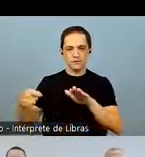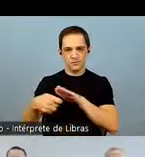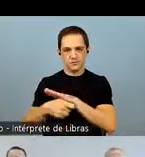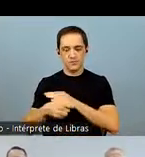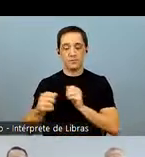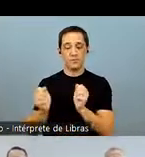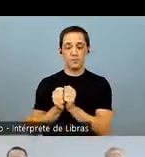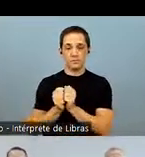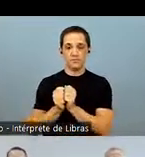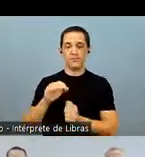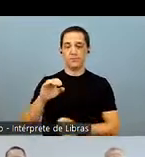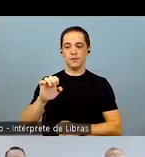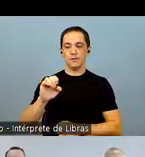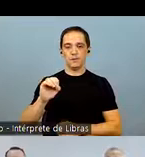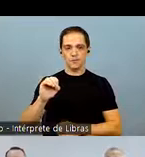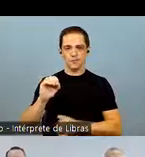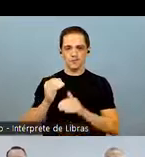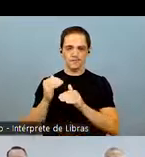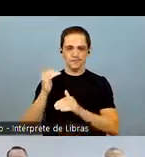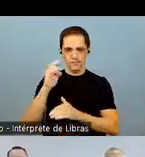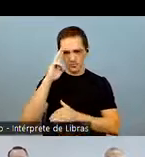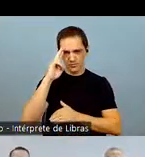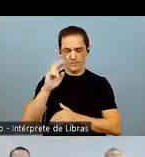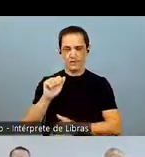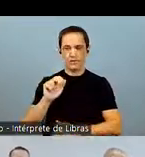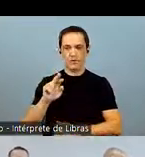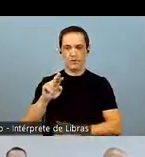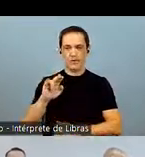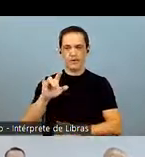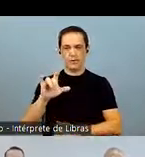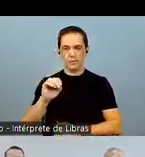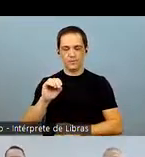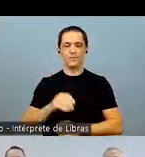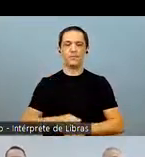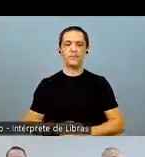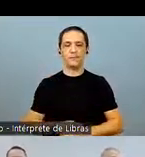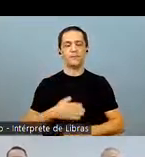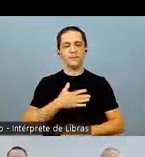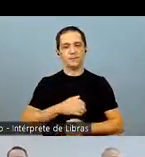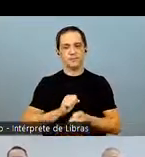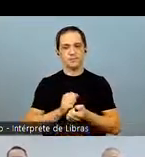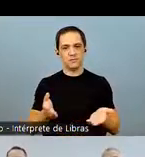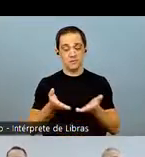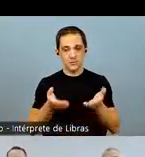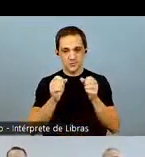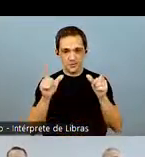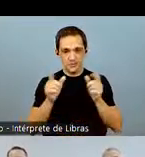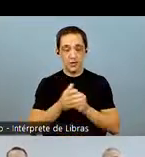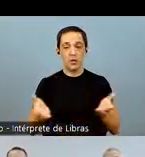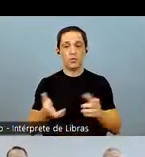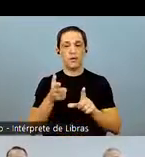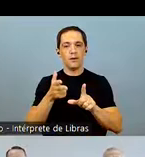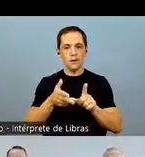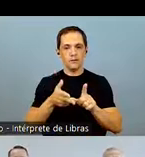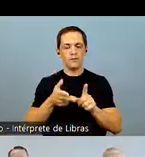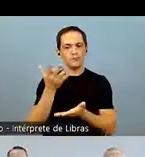investor relations manager. And also here with me, we have our CEO, Mr. Aurelio Pavinato. It's a privilege for me to be